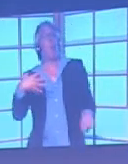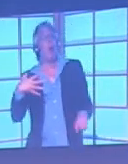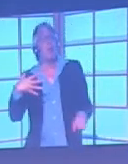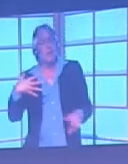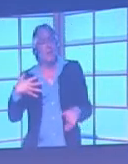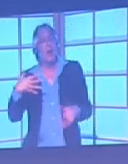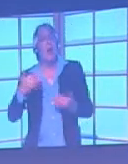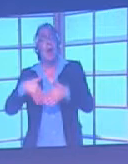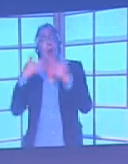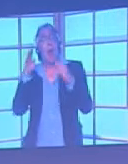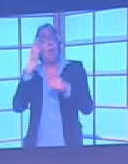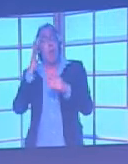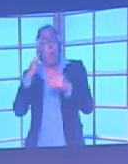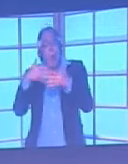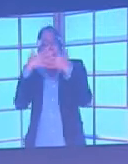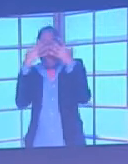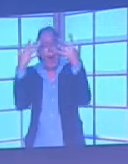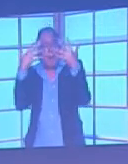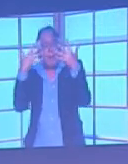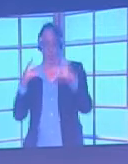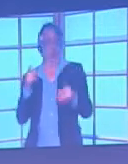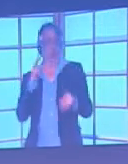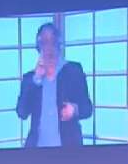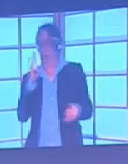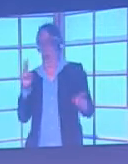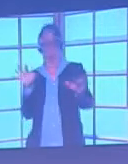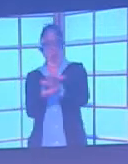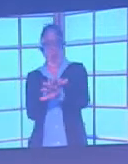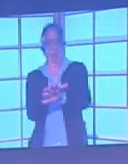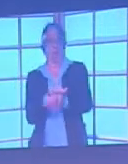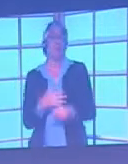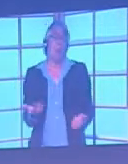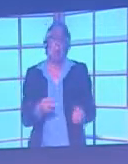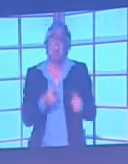not an exhaustive list of the potential combination problems.